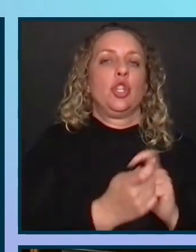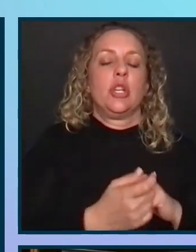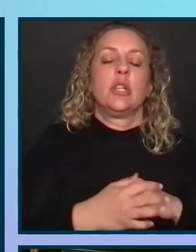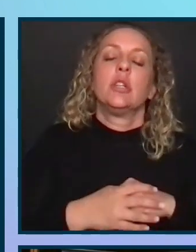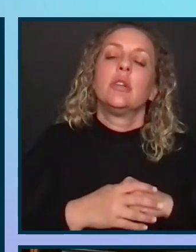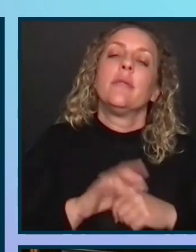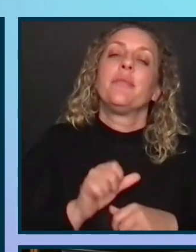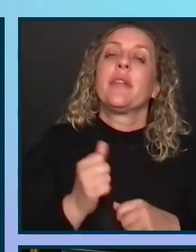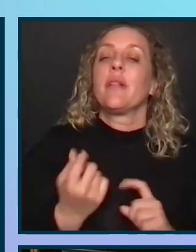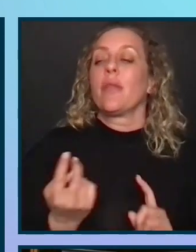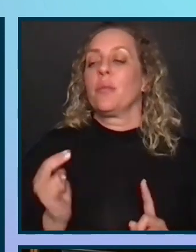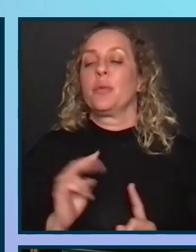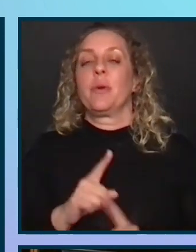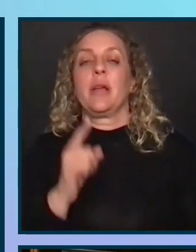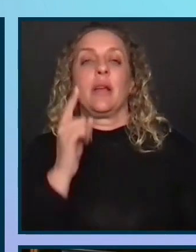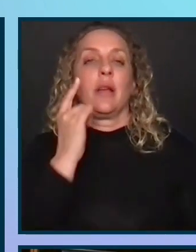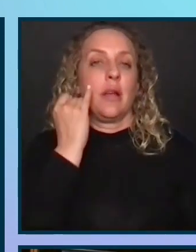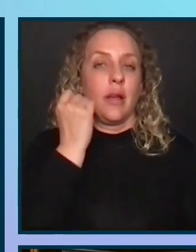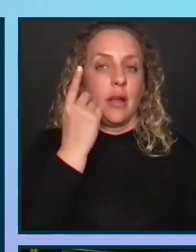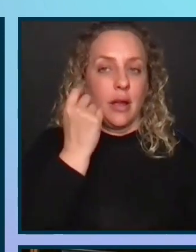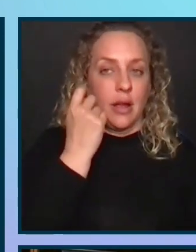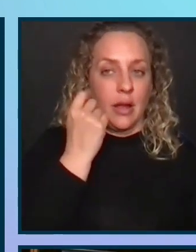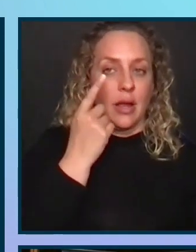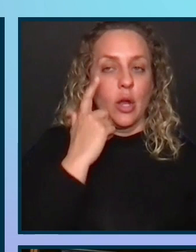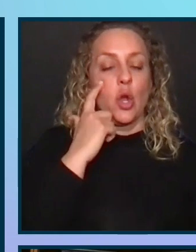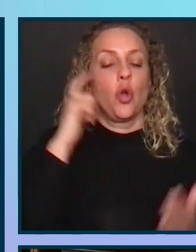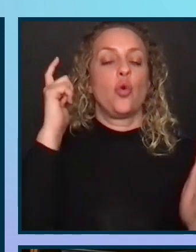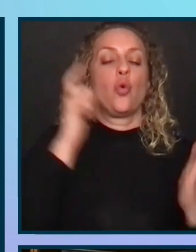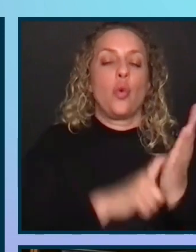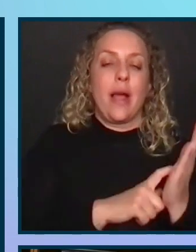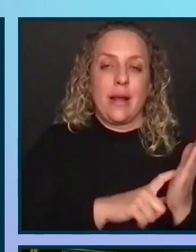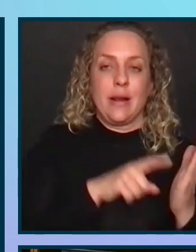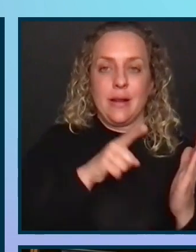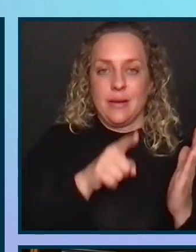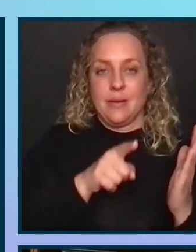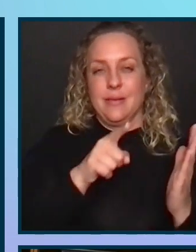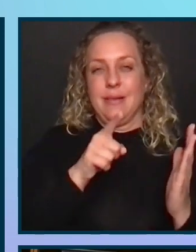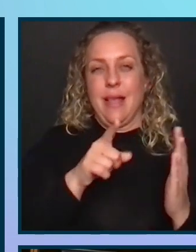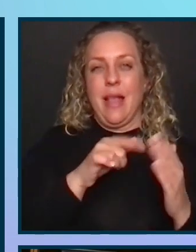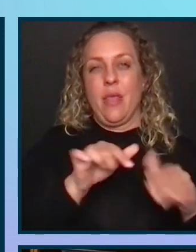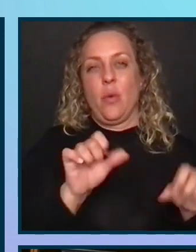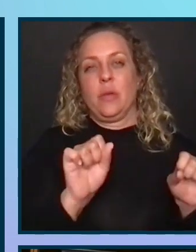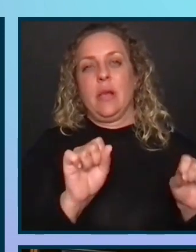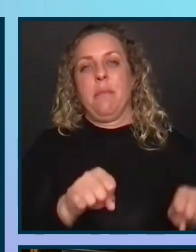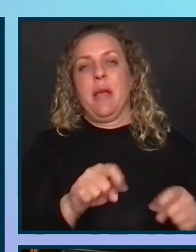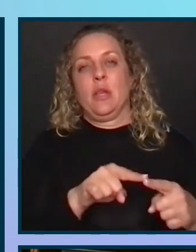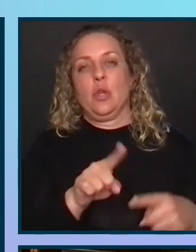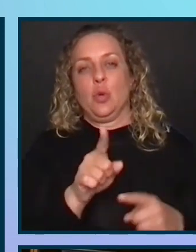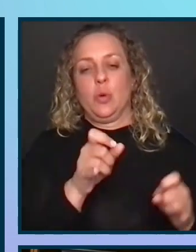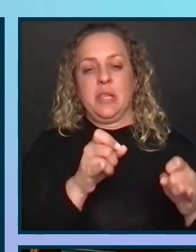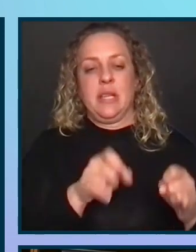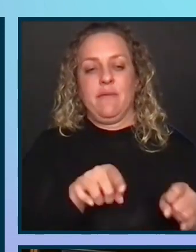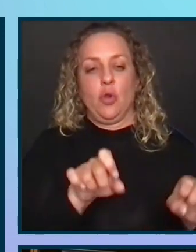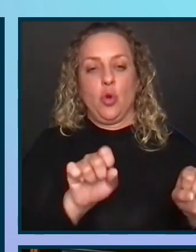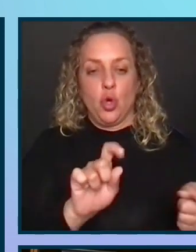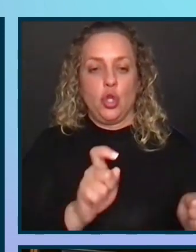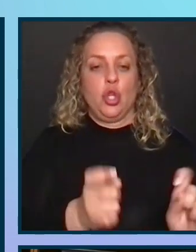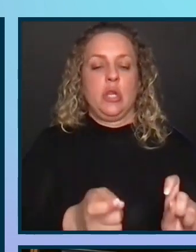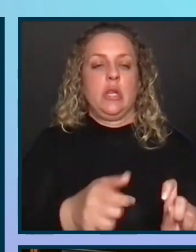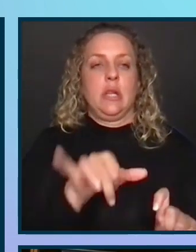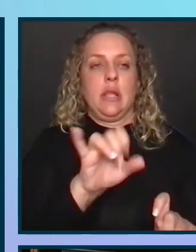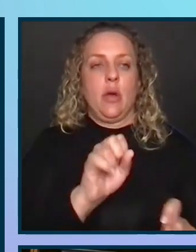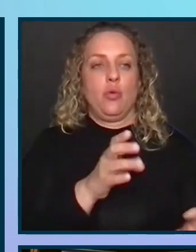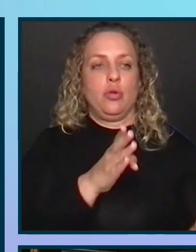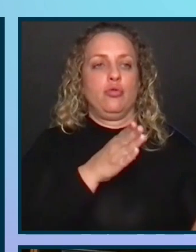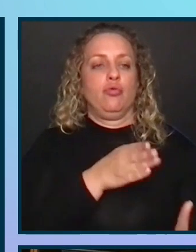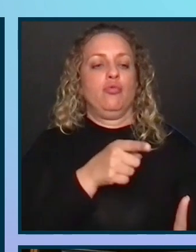Another way to put it, Lewin recognized that there was a capacity to which an individual could change that was